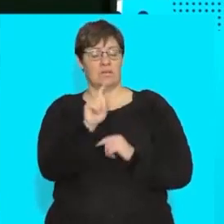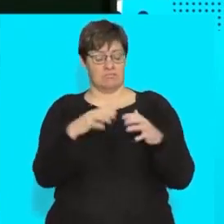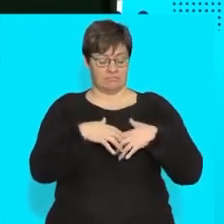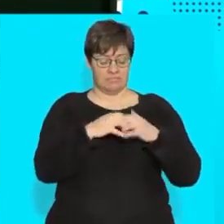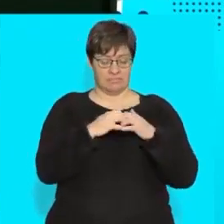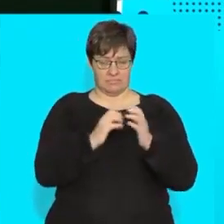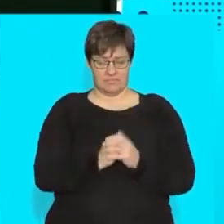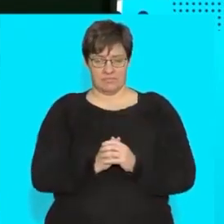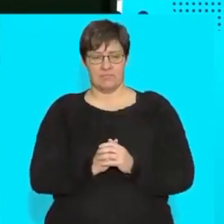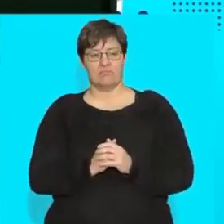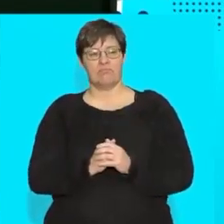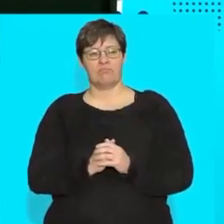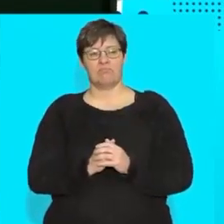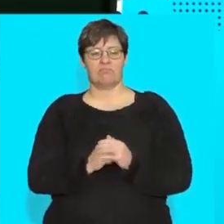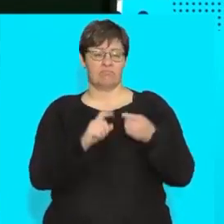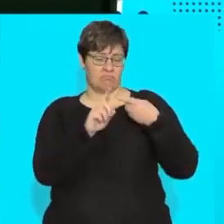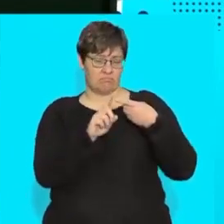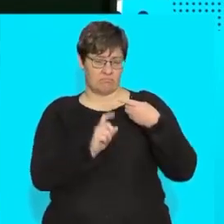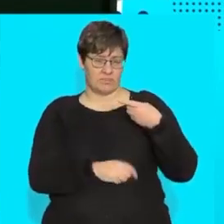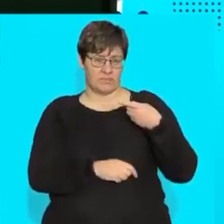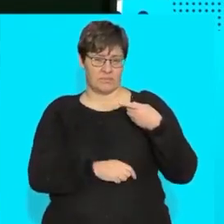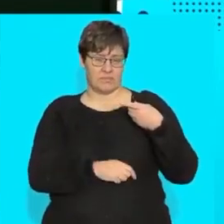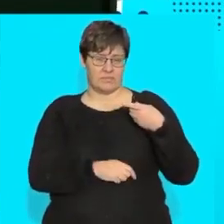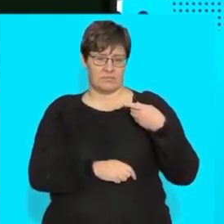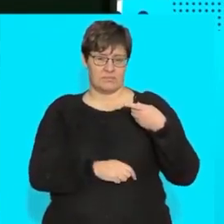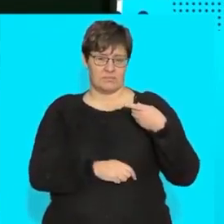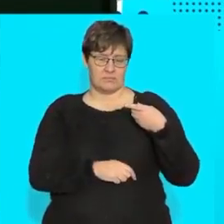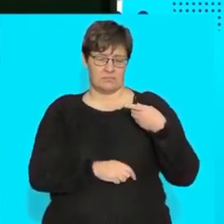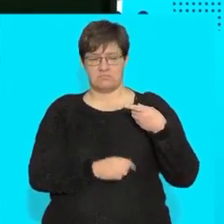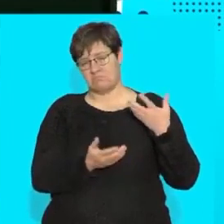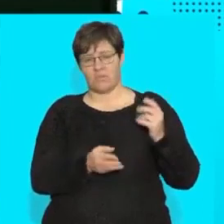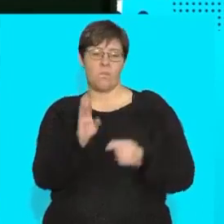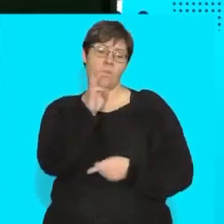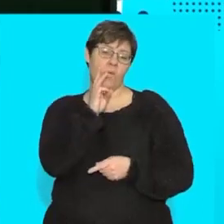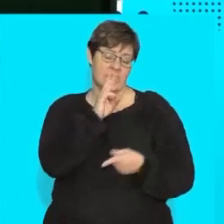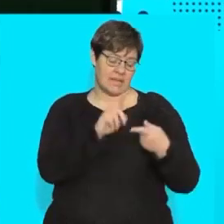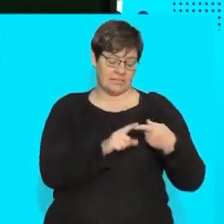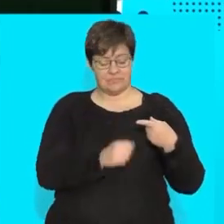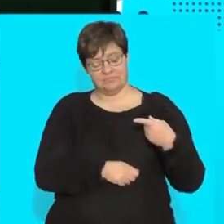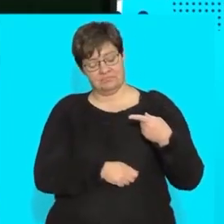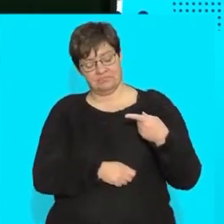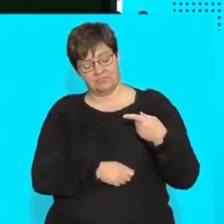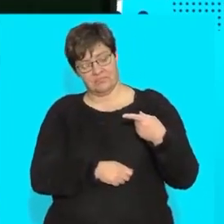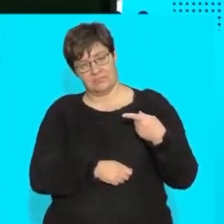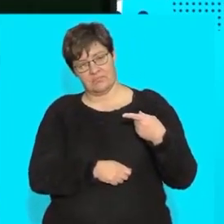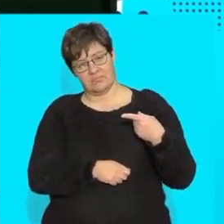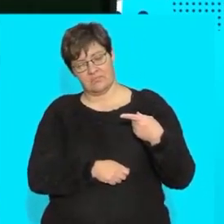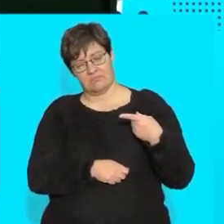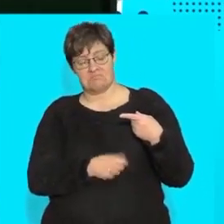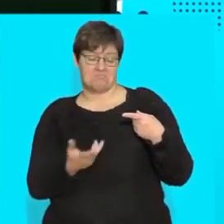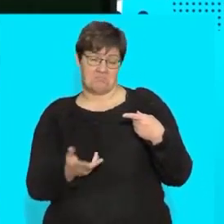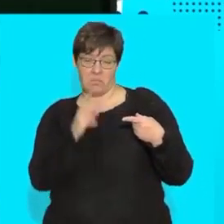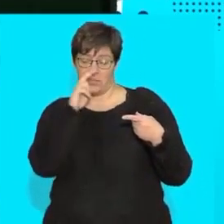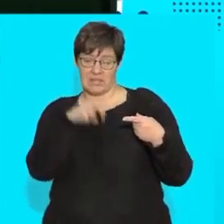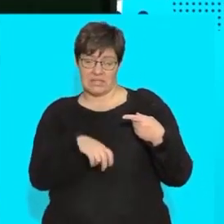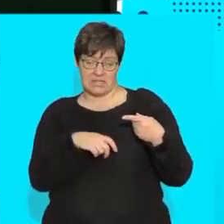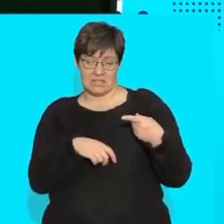have the following with you i want you to have maybe some water all right you might need